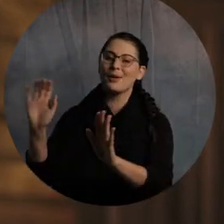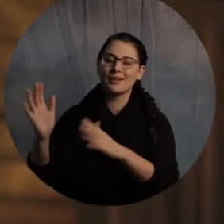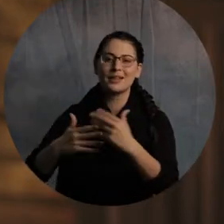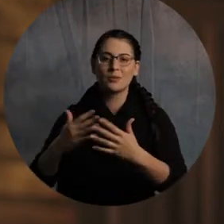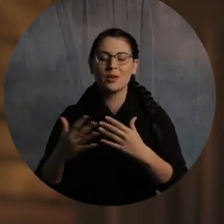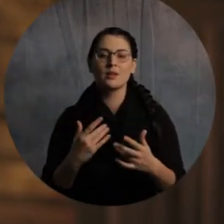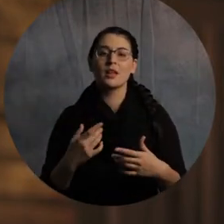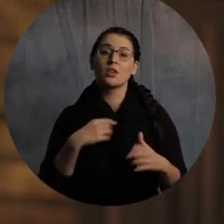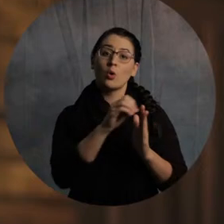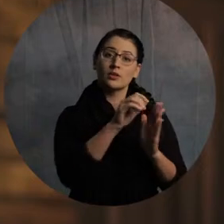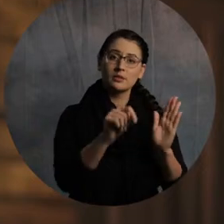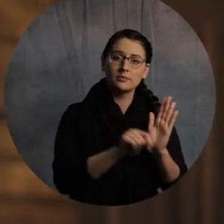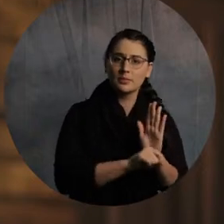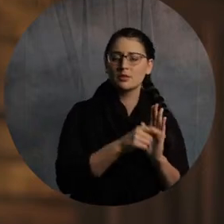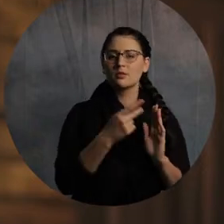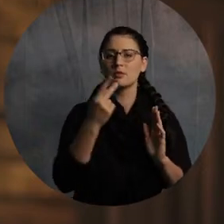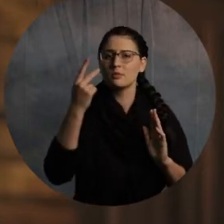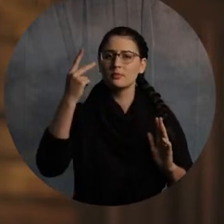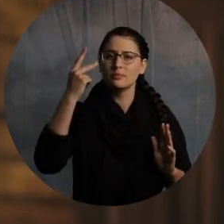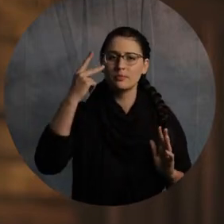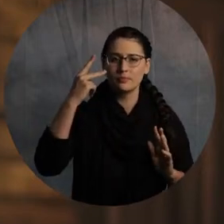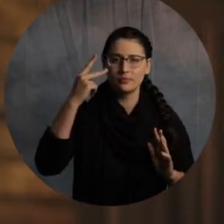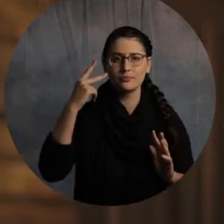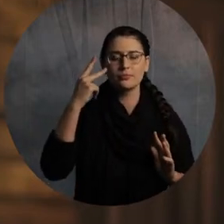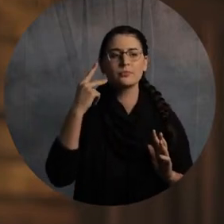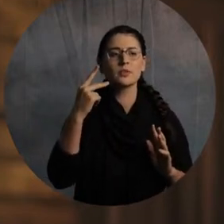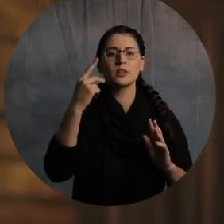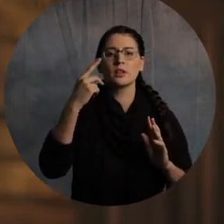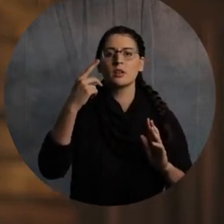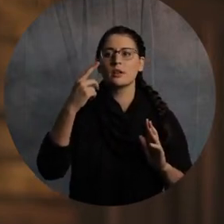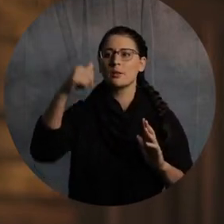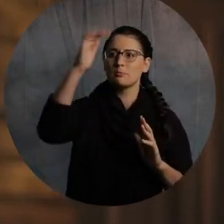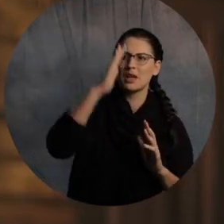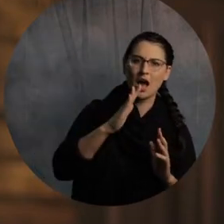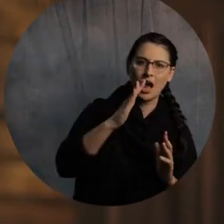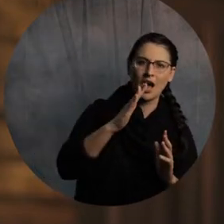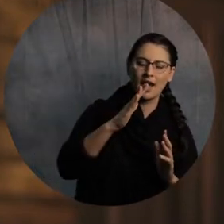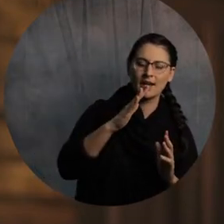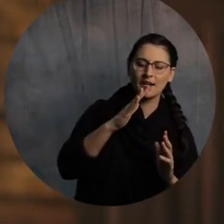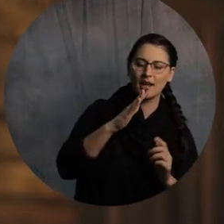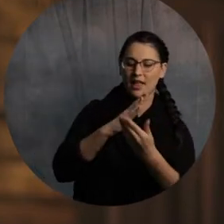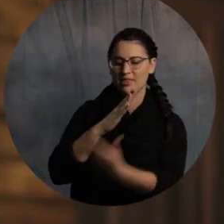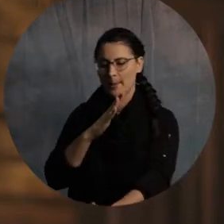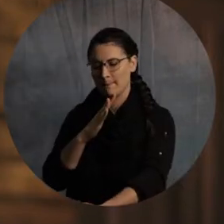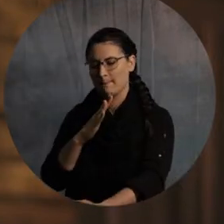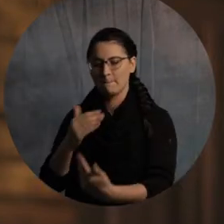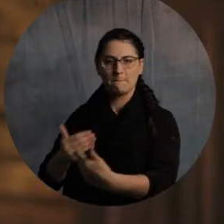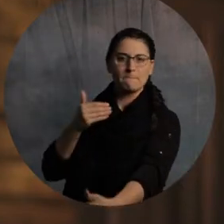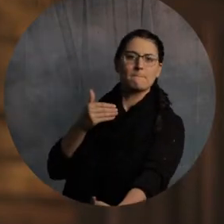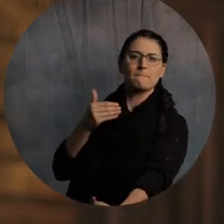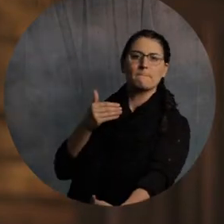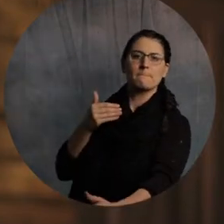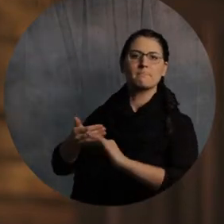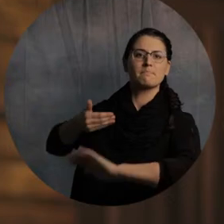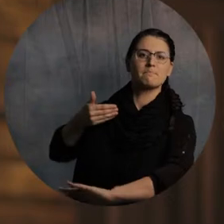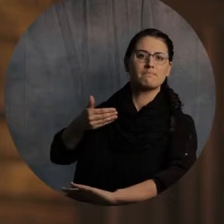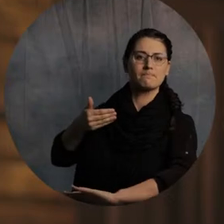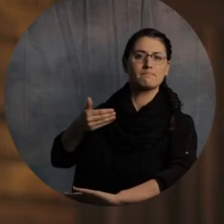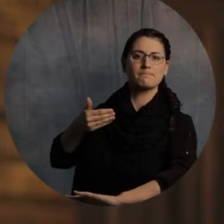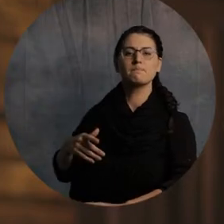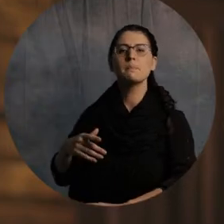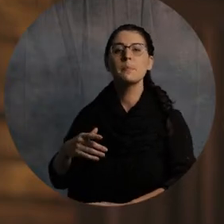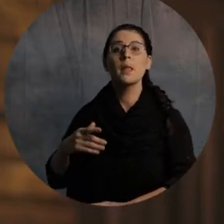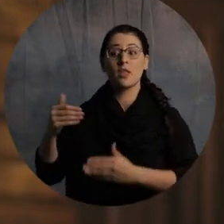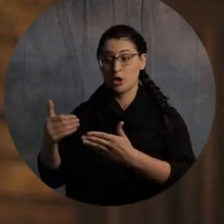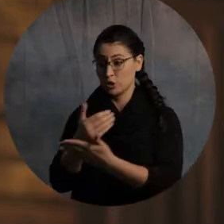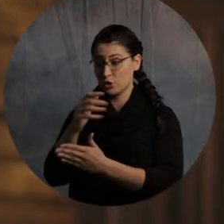have in the Old Testament this really God and them kind of relationship. But when we get to the New Testament,